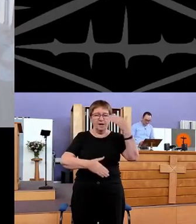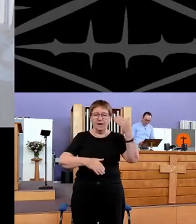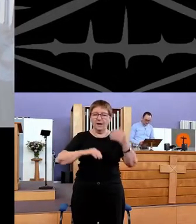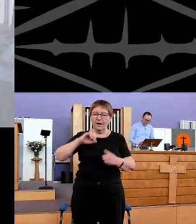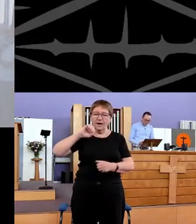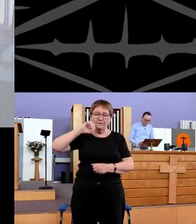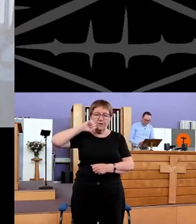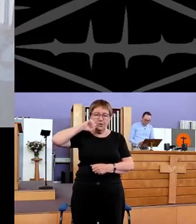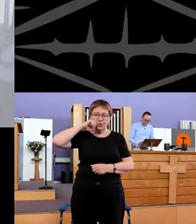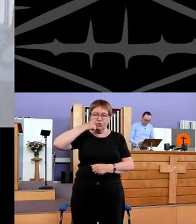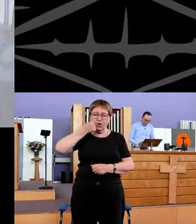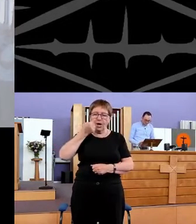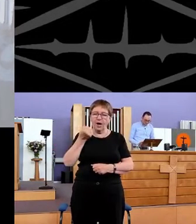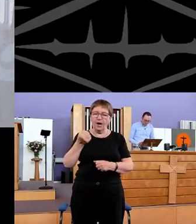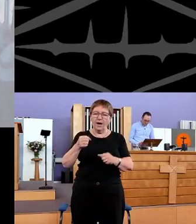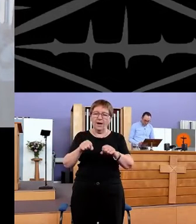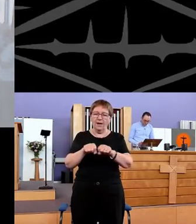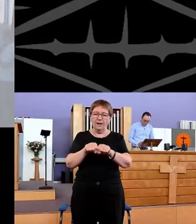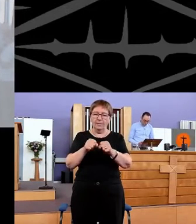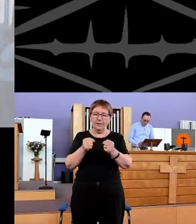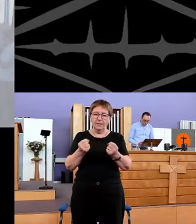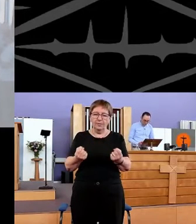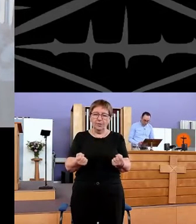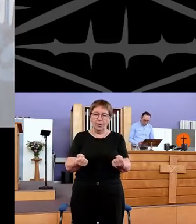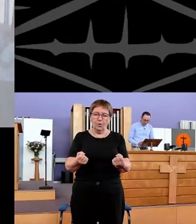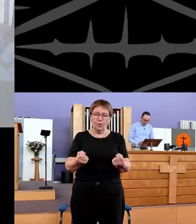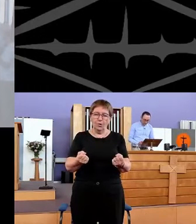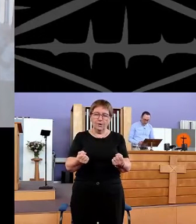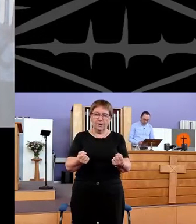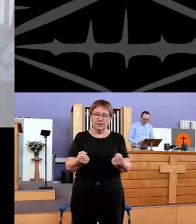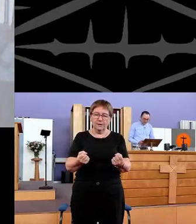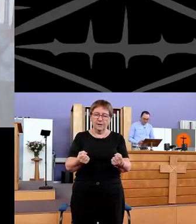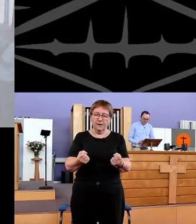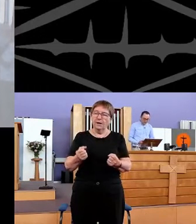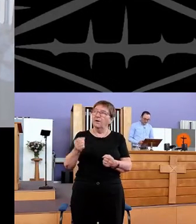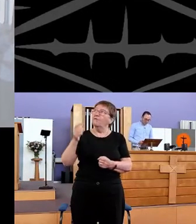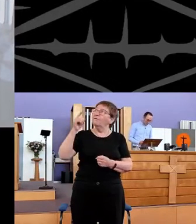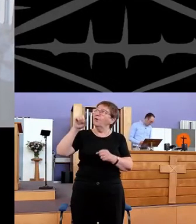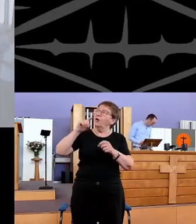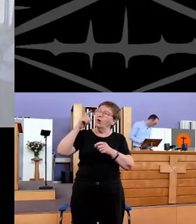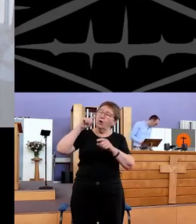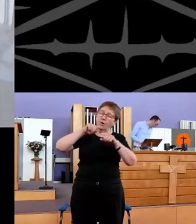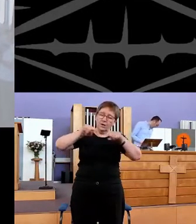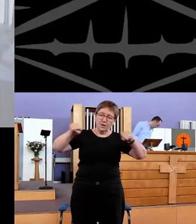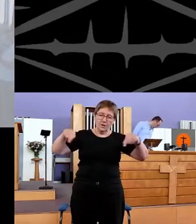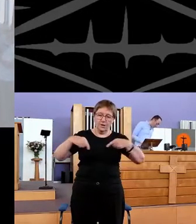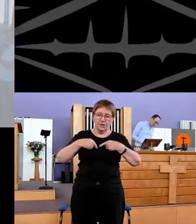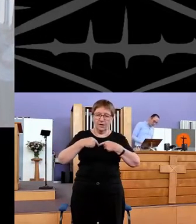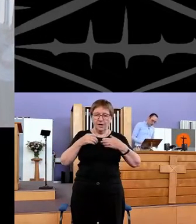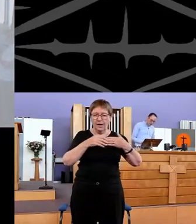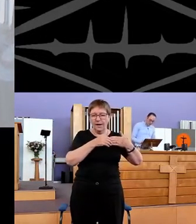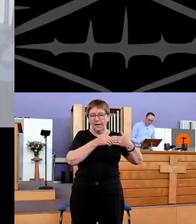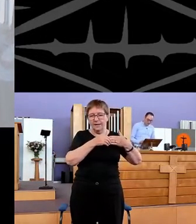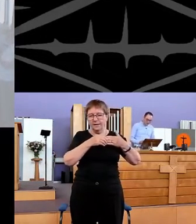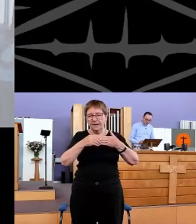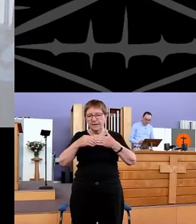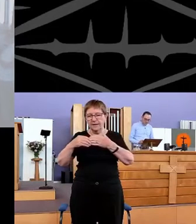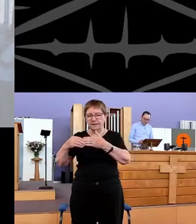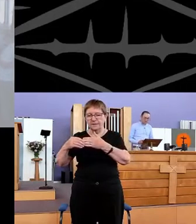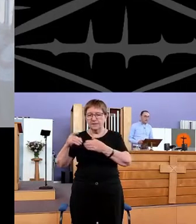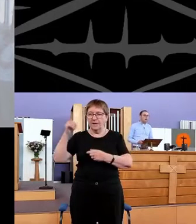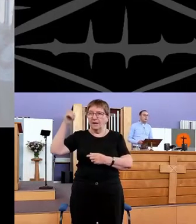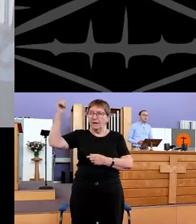shepherds shall be roken, for their guidance